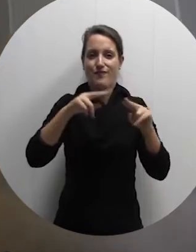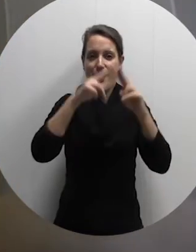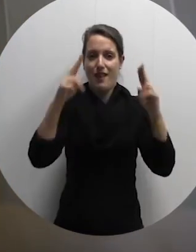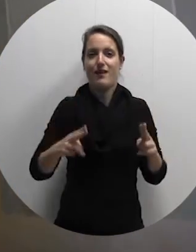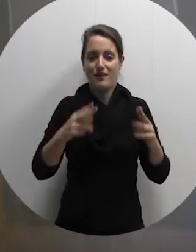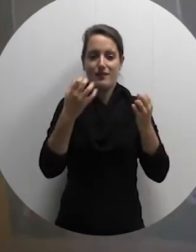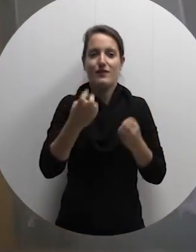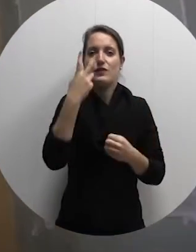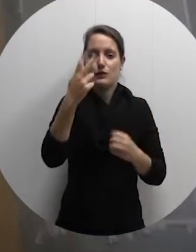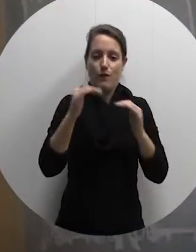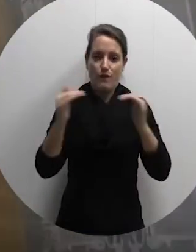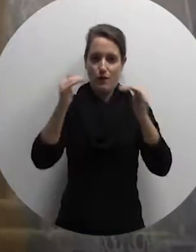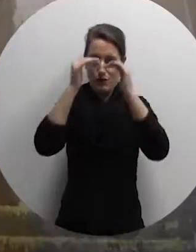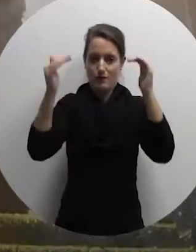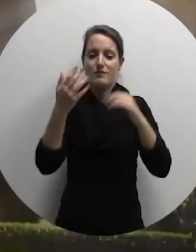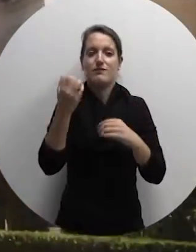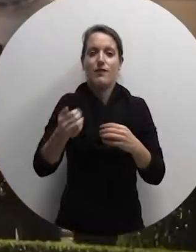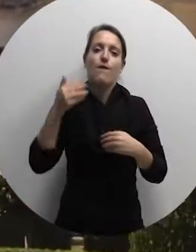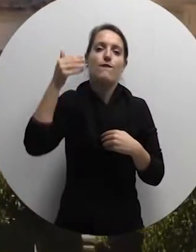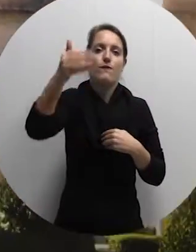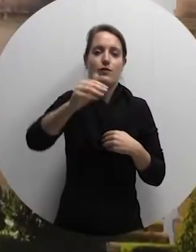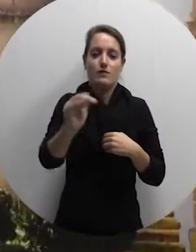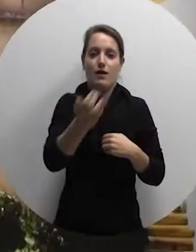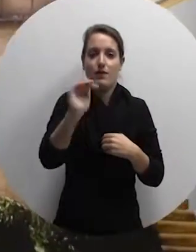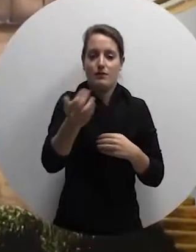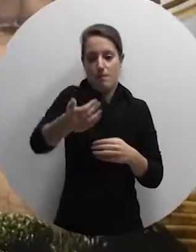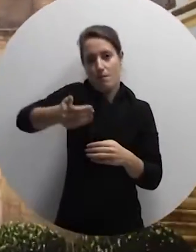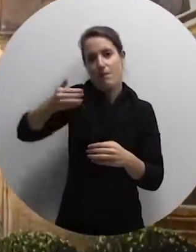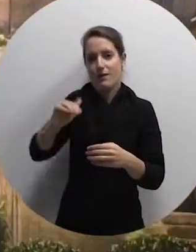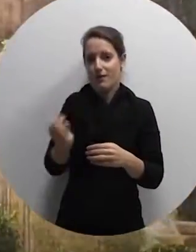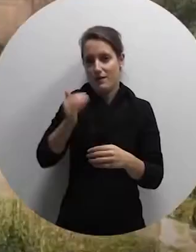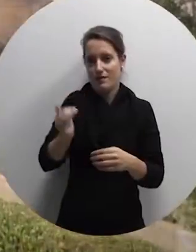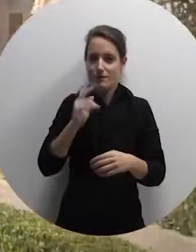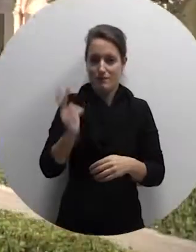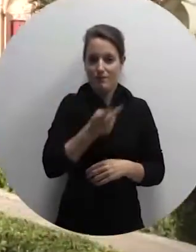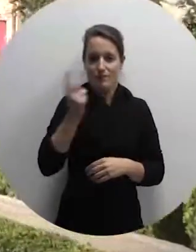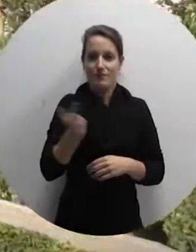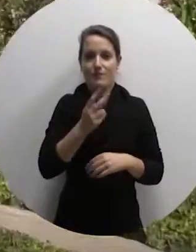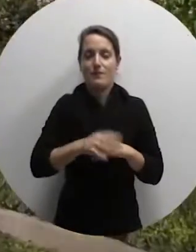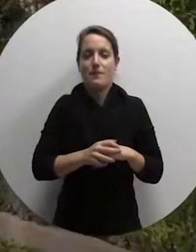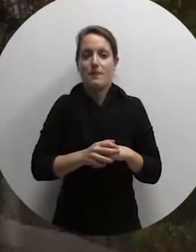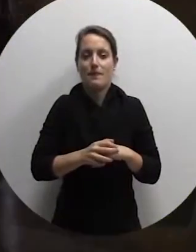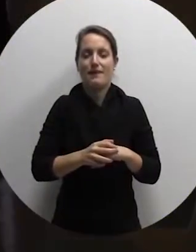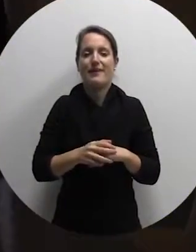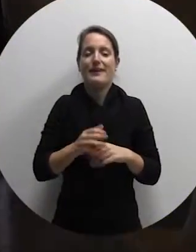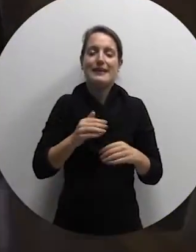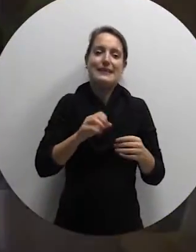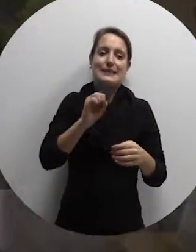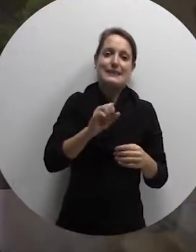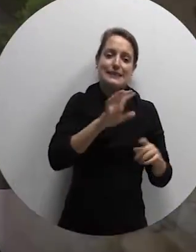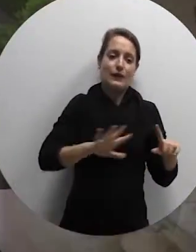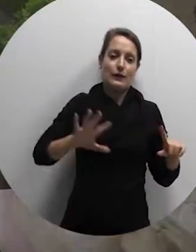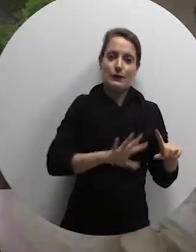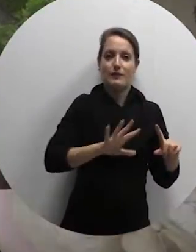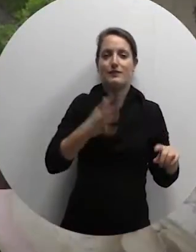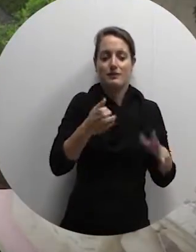Today, the villa consists of a two-storey building with front and back gardens. On the southern side is a small